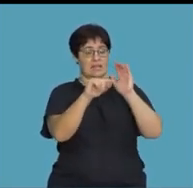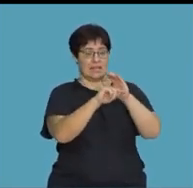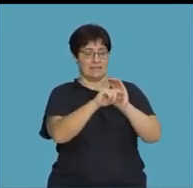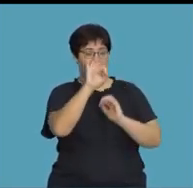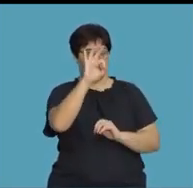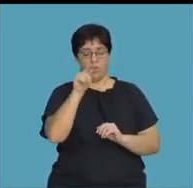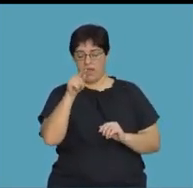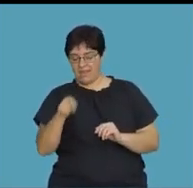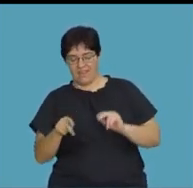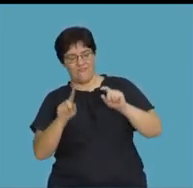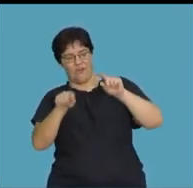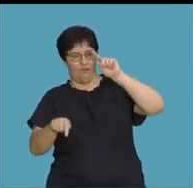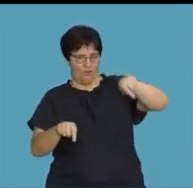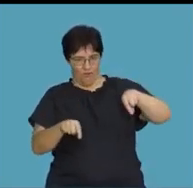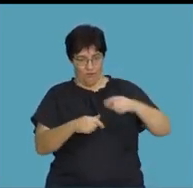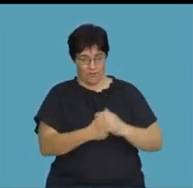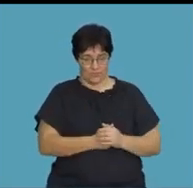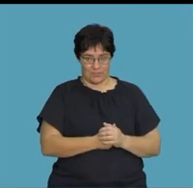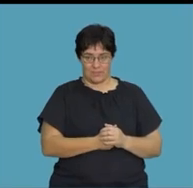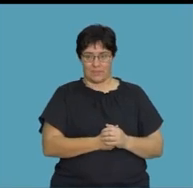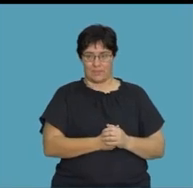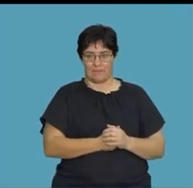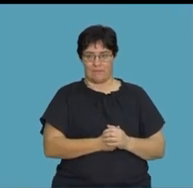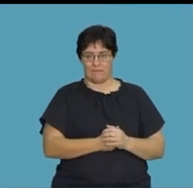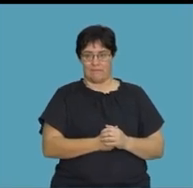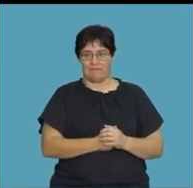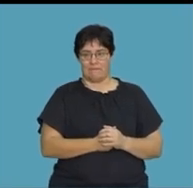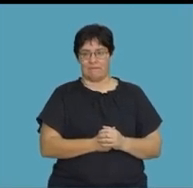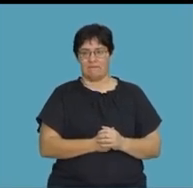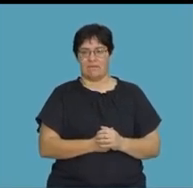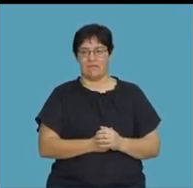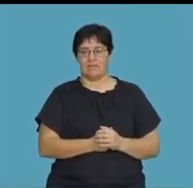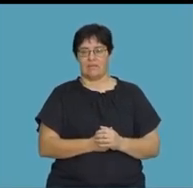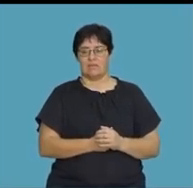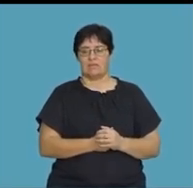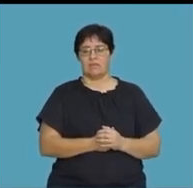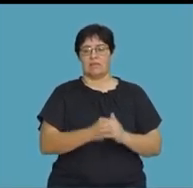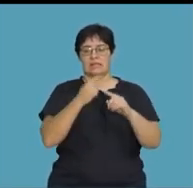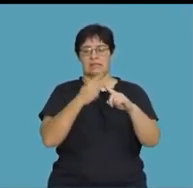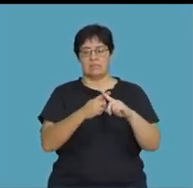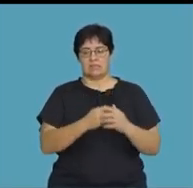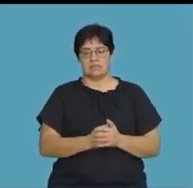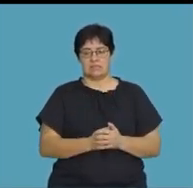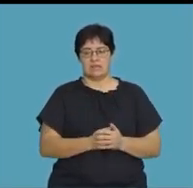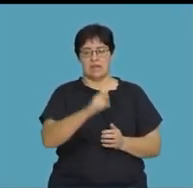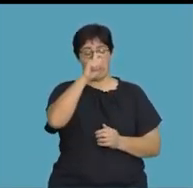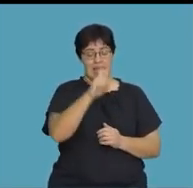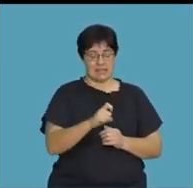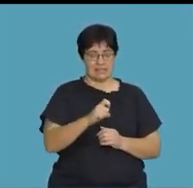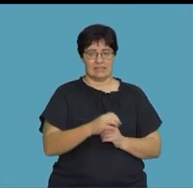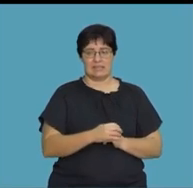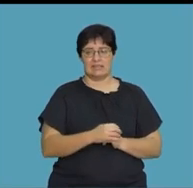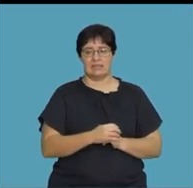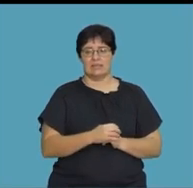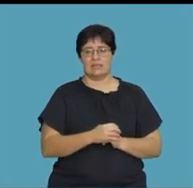negative 3 because 4 multiplied by negative 3 over 4 is just negative 3, multiplied